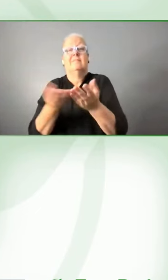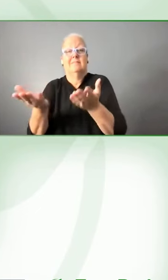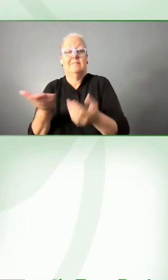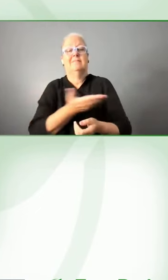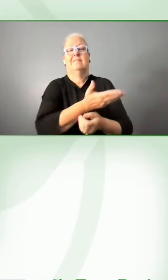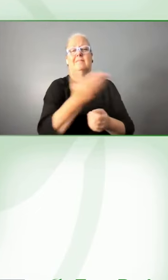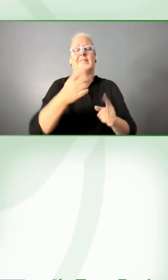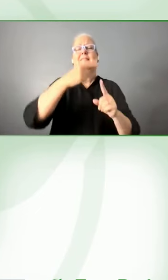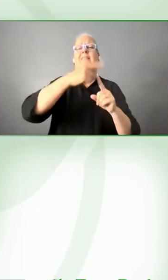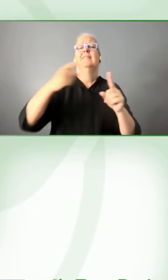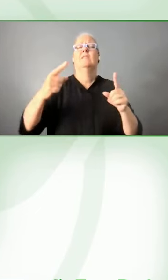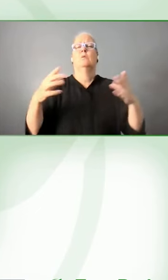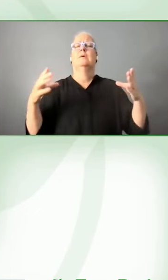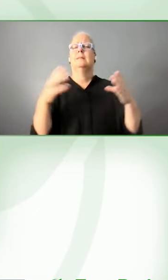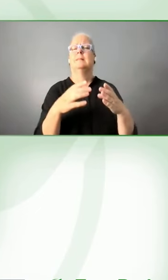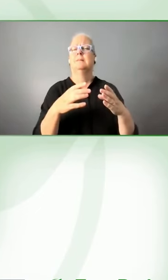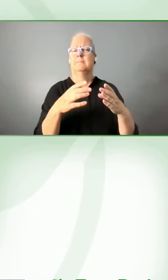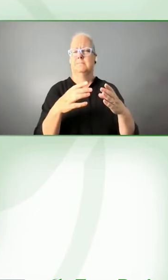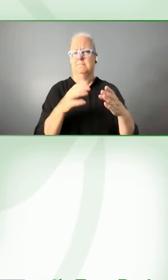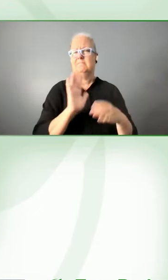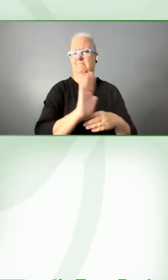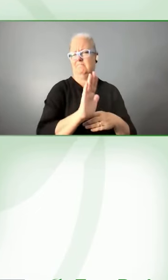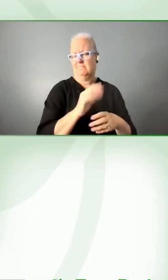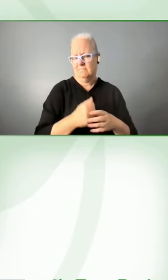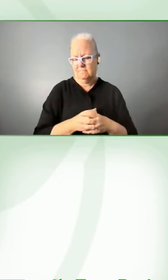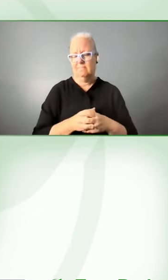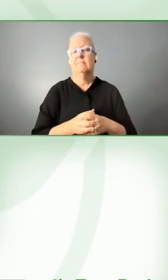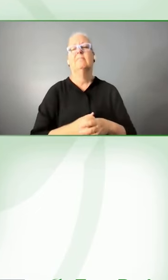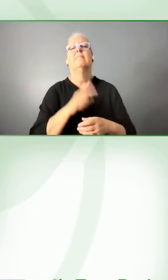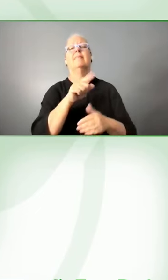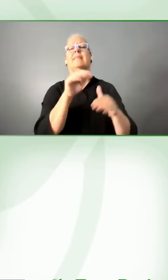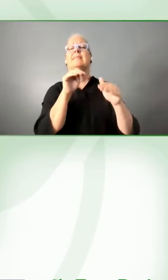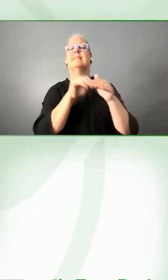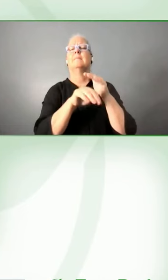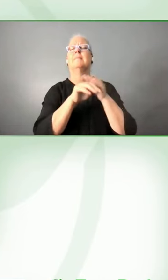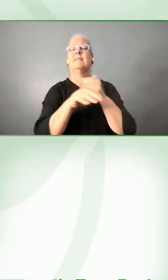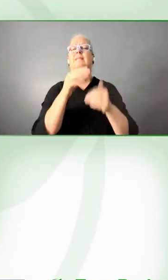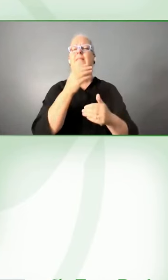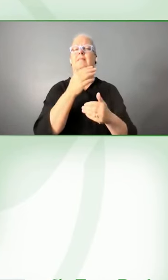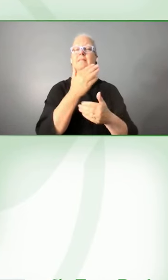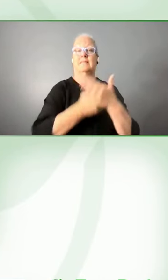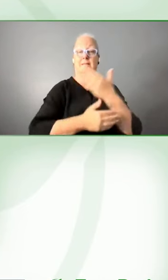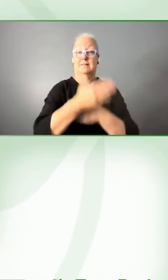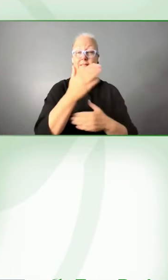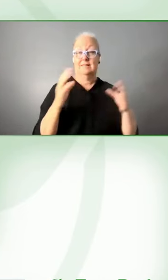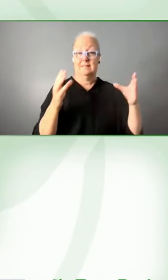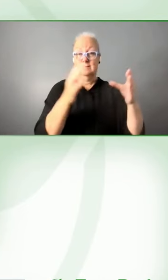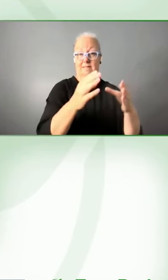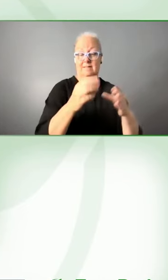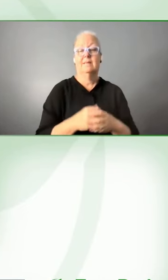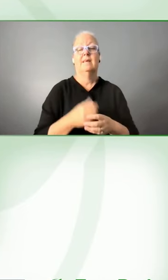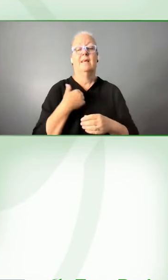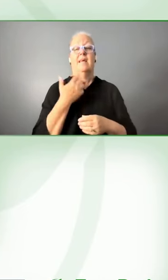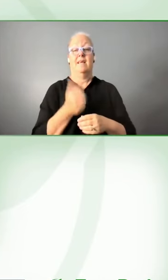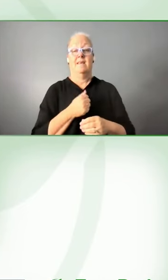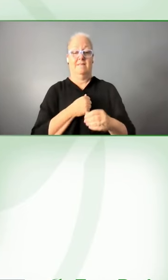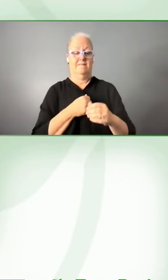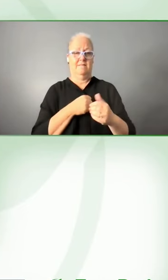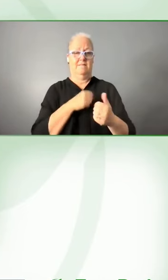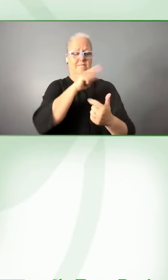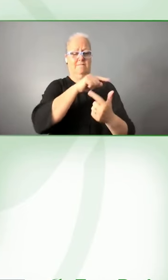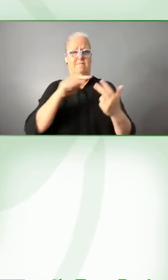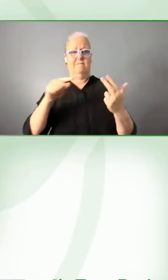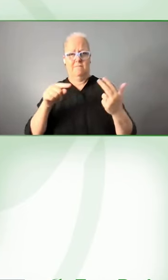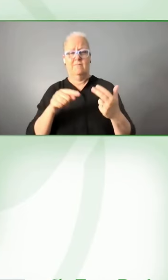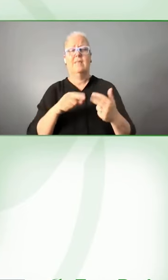A couple of words about the accessibility team. There are three experts, including me. We are all